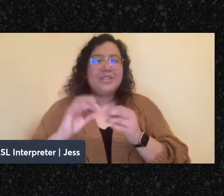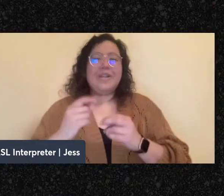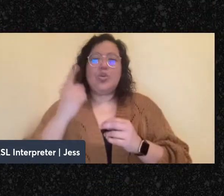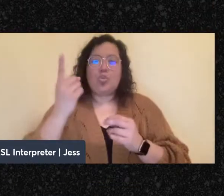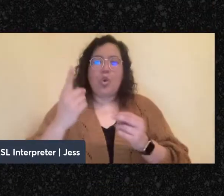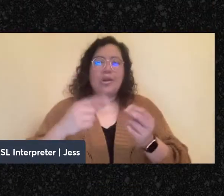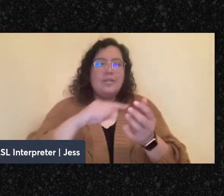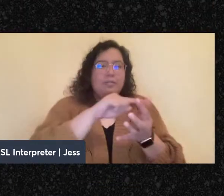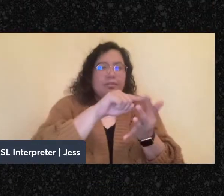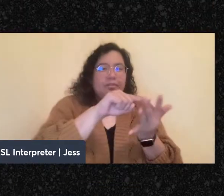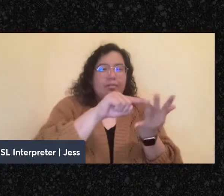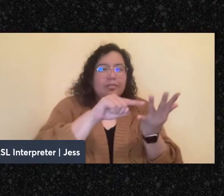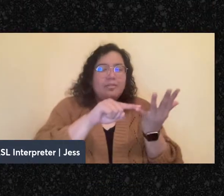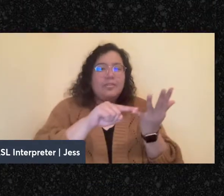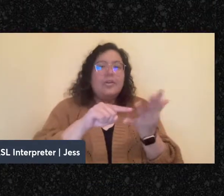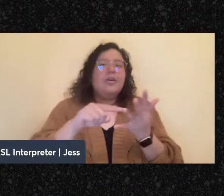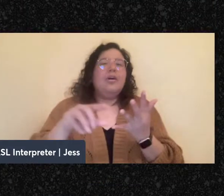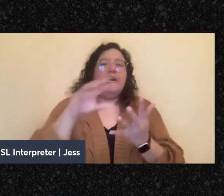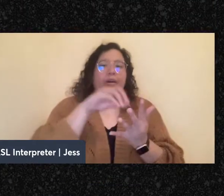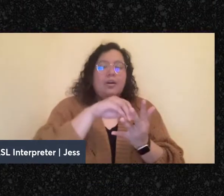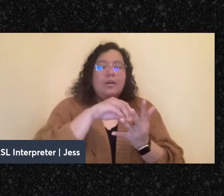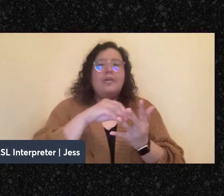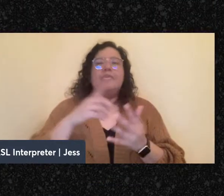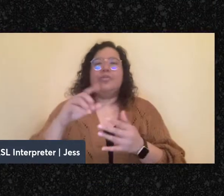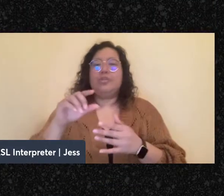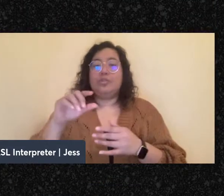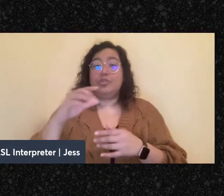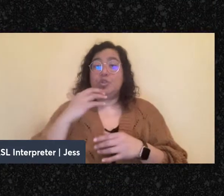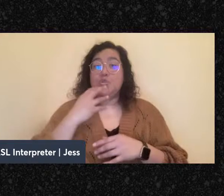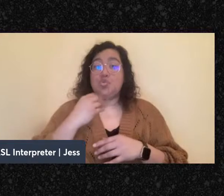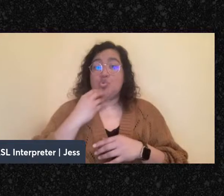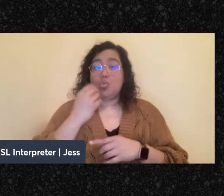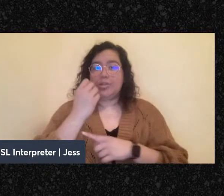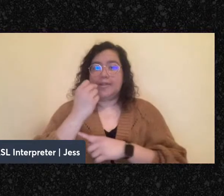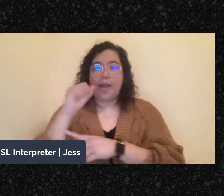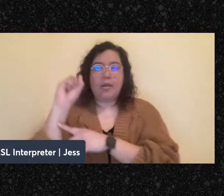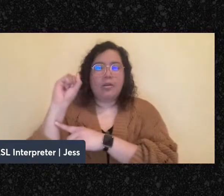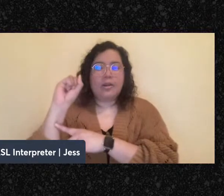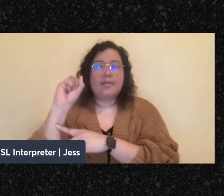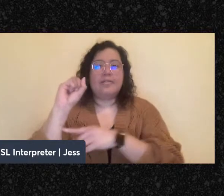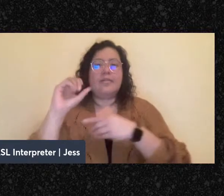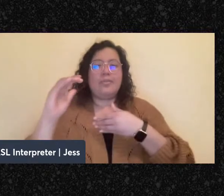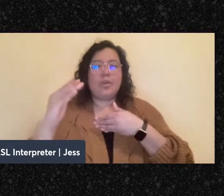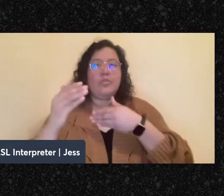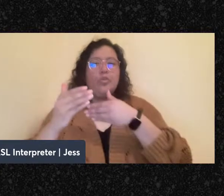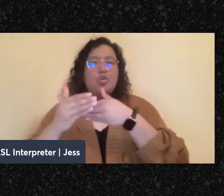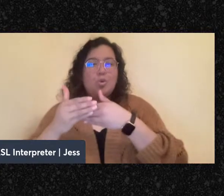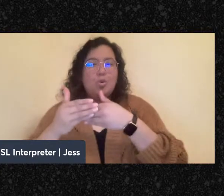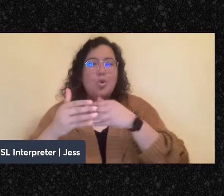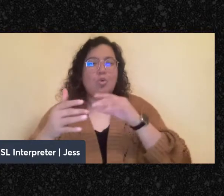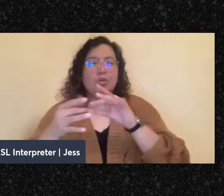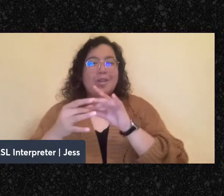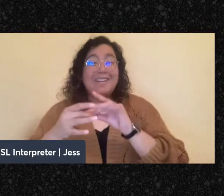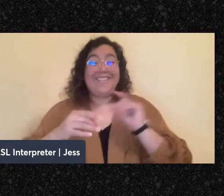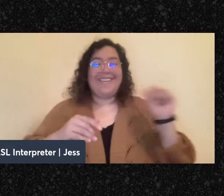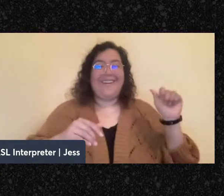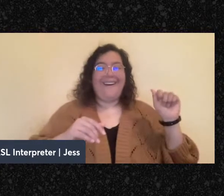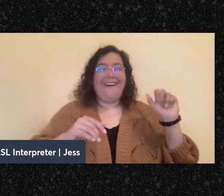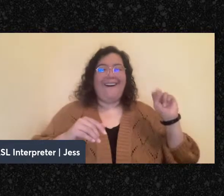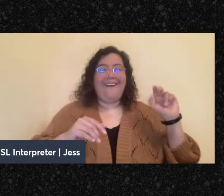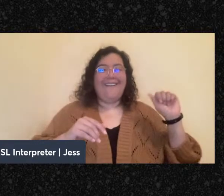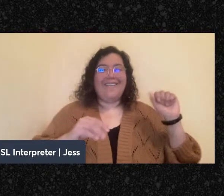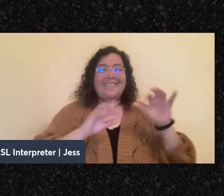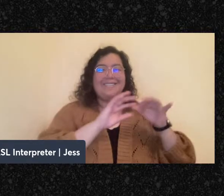brings Jewish anarchism potentially into very close contact, as Anna said before, with